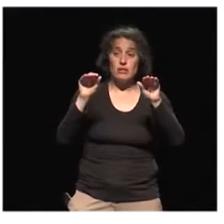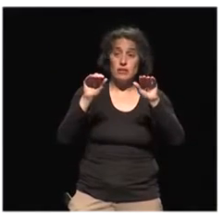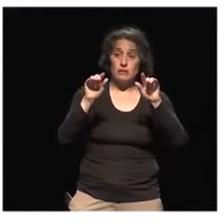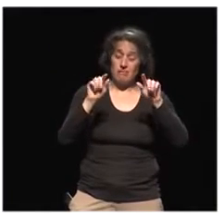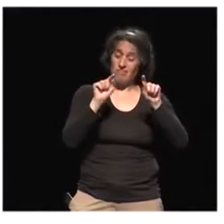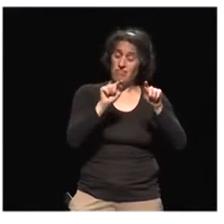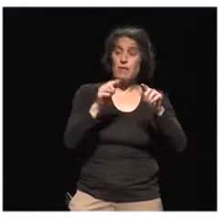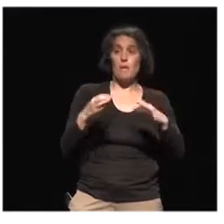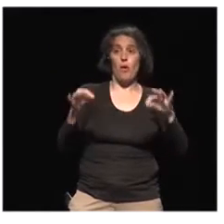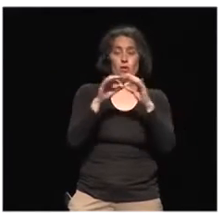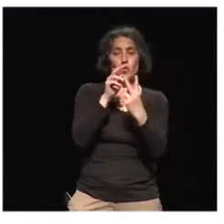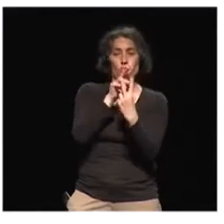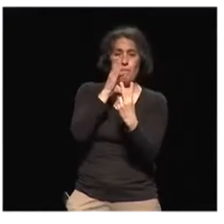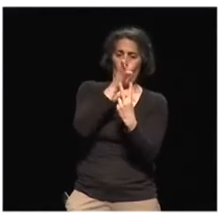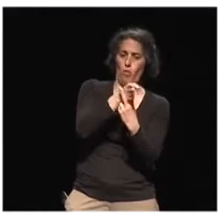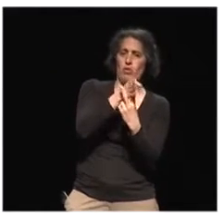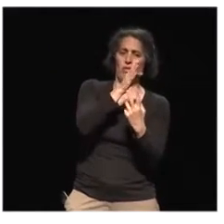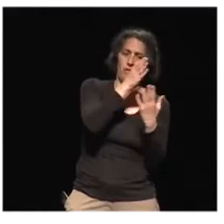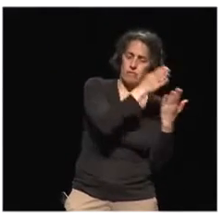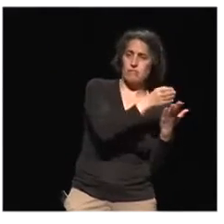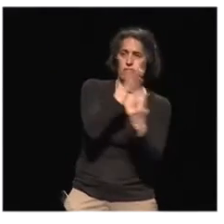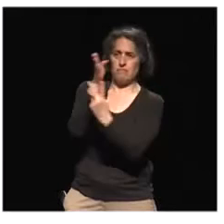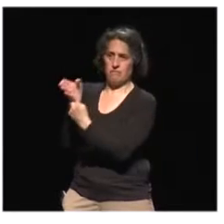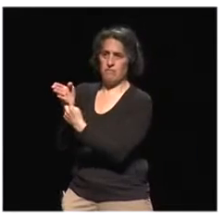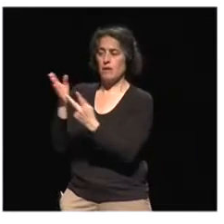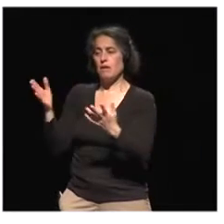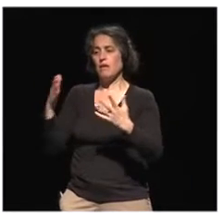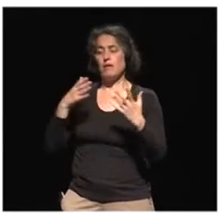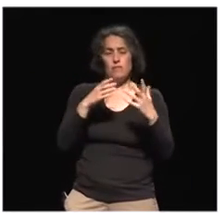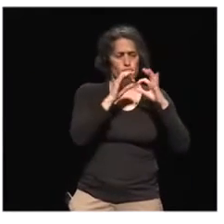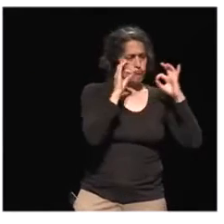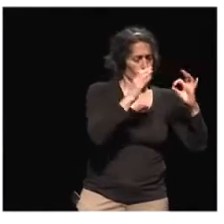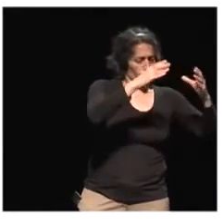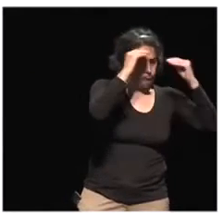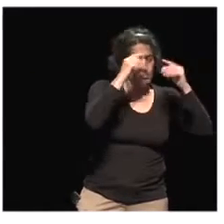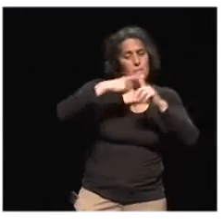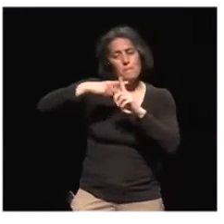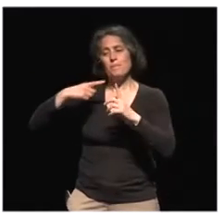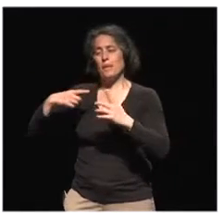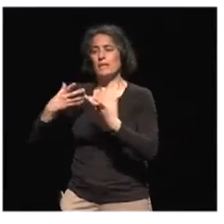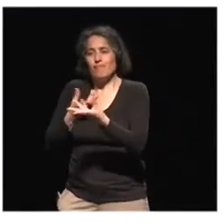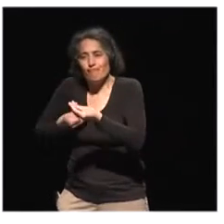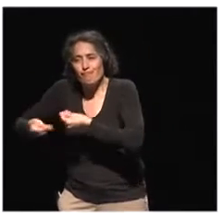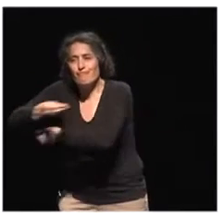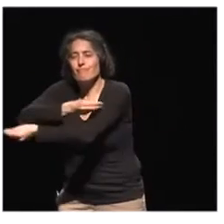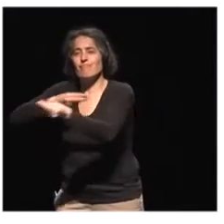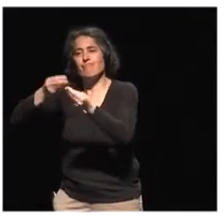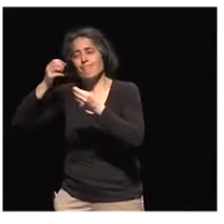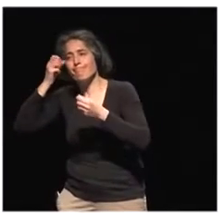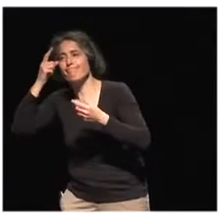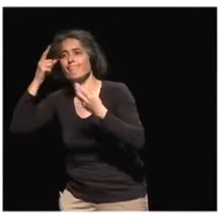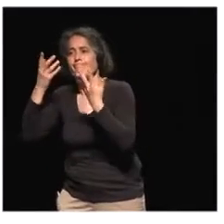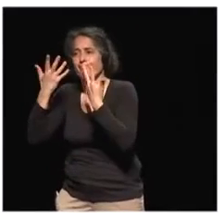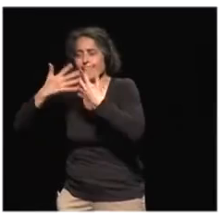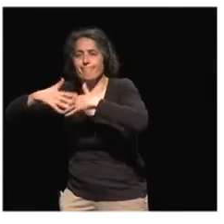And just to go off on a small tangent, one of the most surprising things I find about the post-2015 agenda